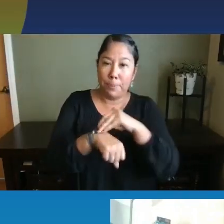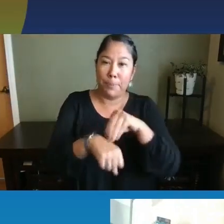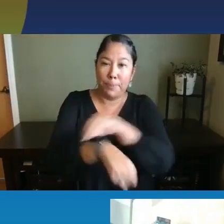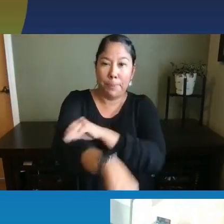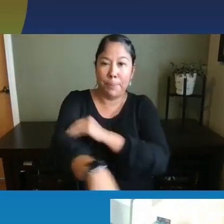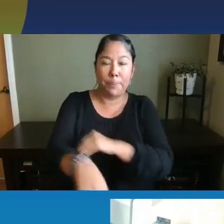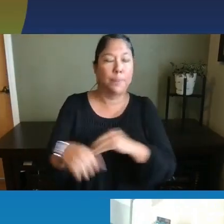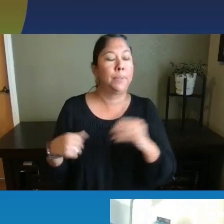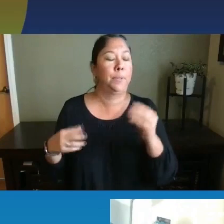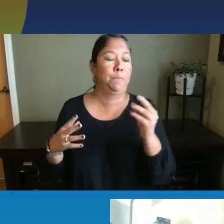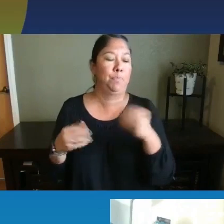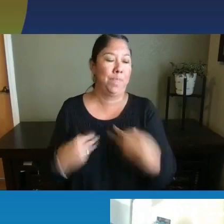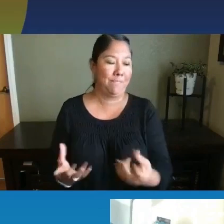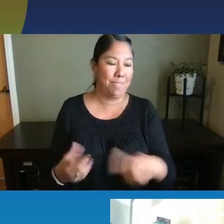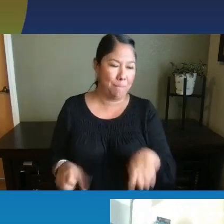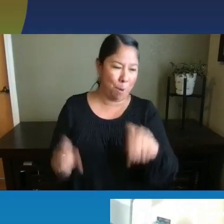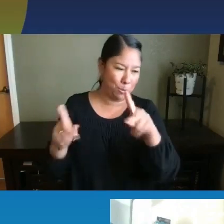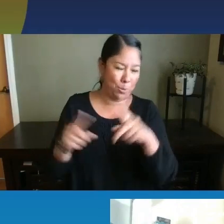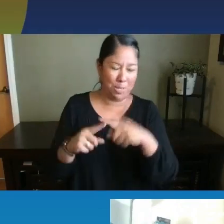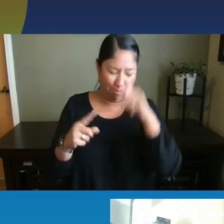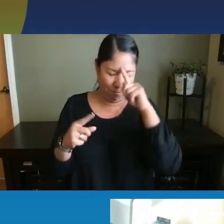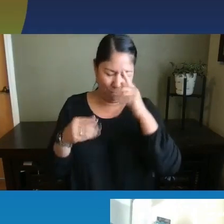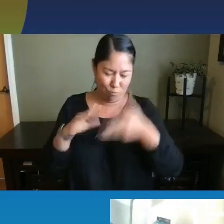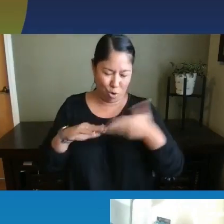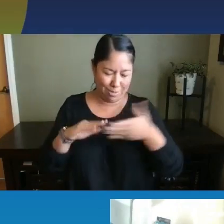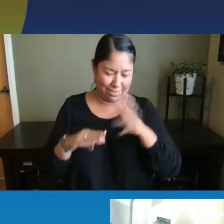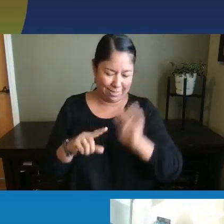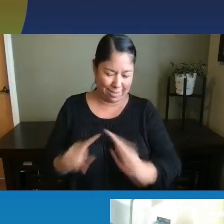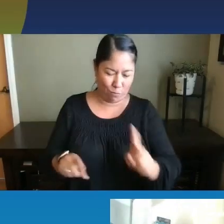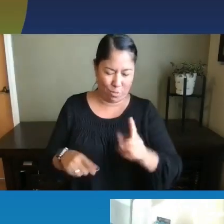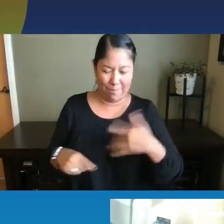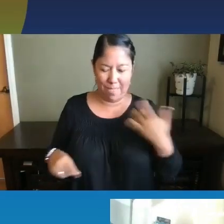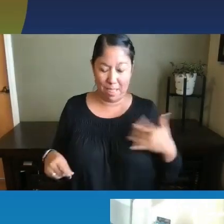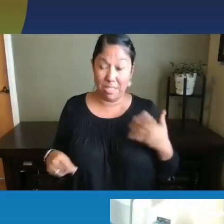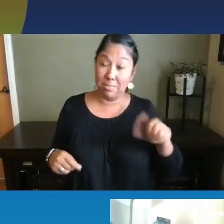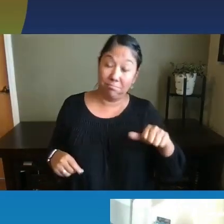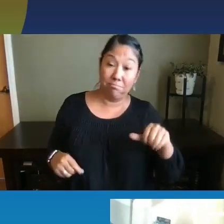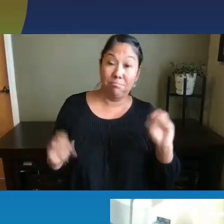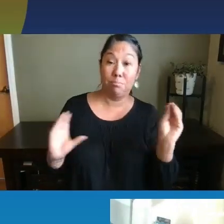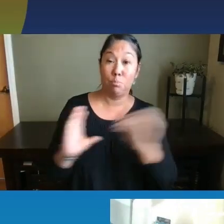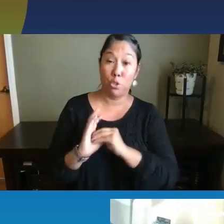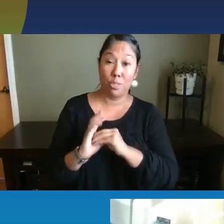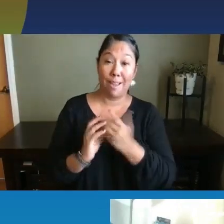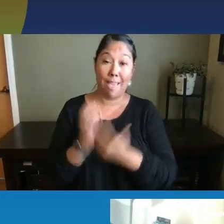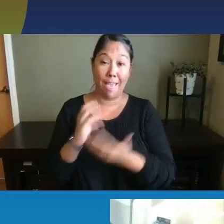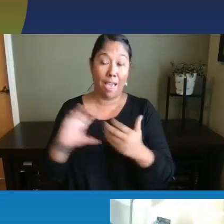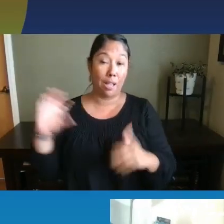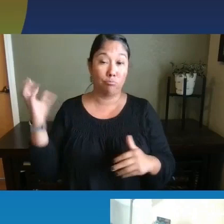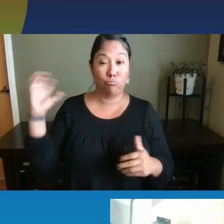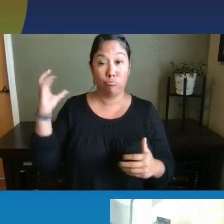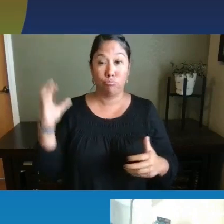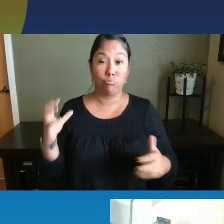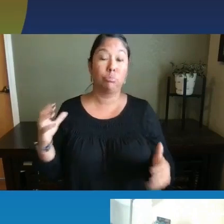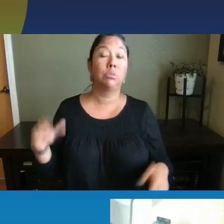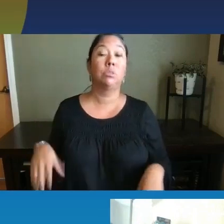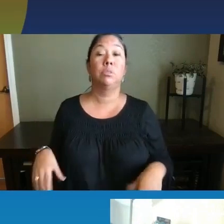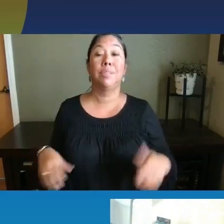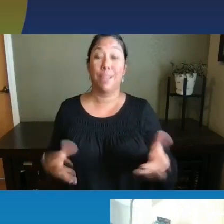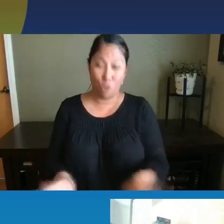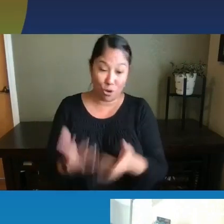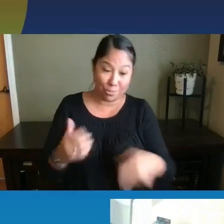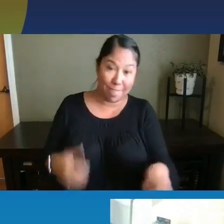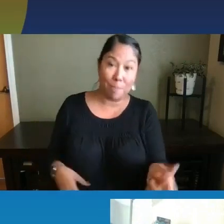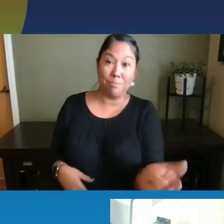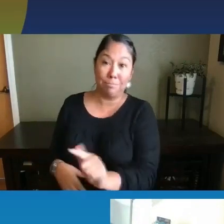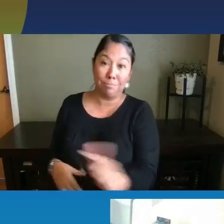to give them the opportunity to process those different sensations, but yeah, putting things in their hand, encouraging them to switch items from one hand to the